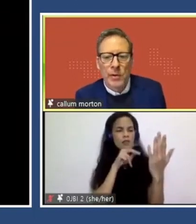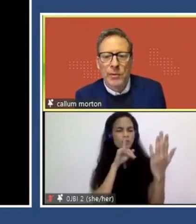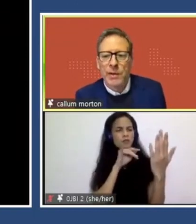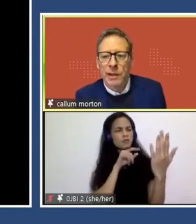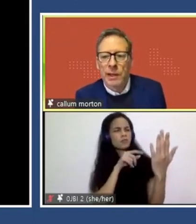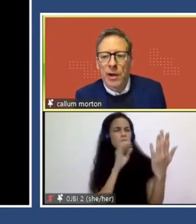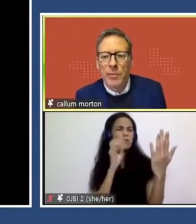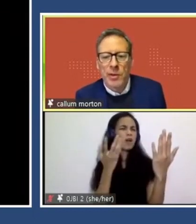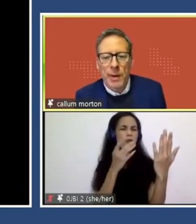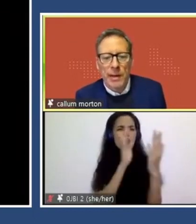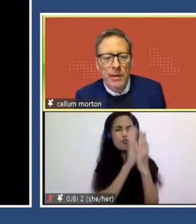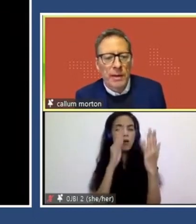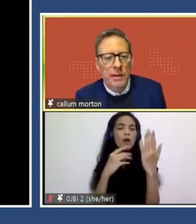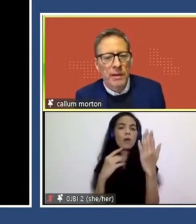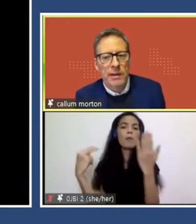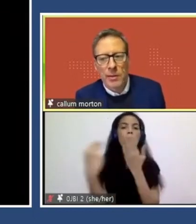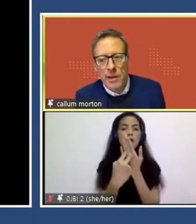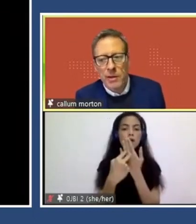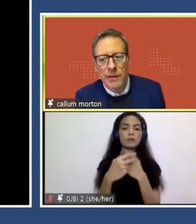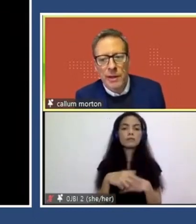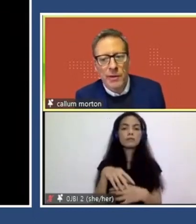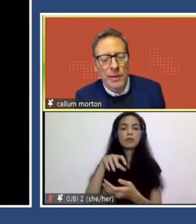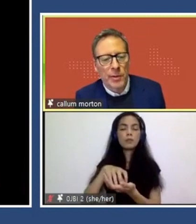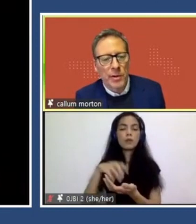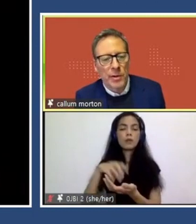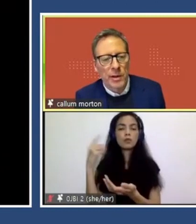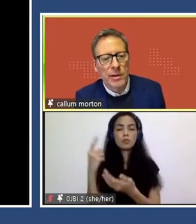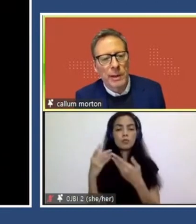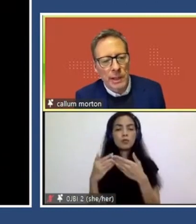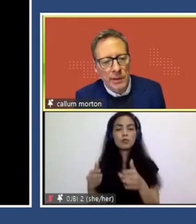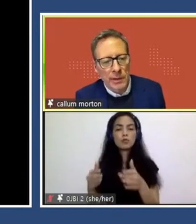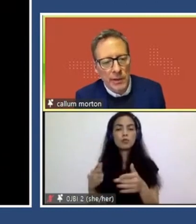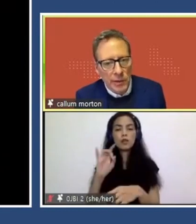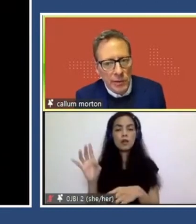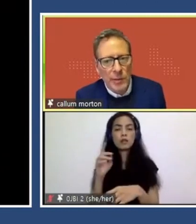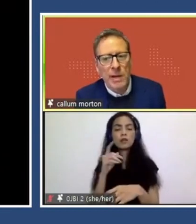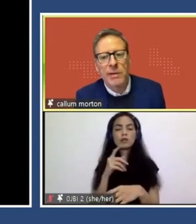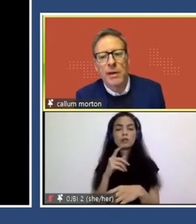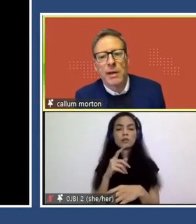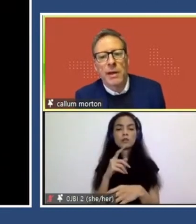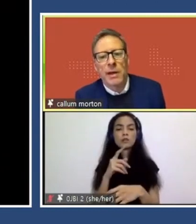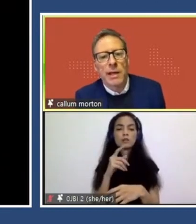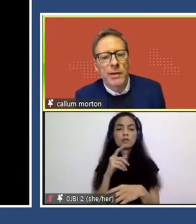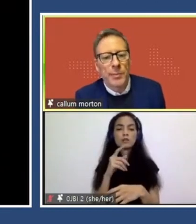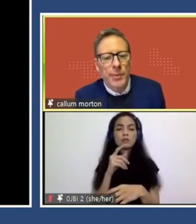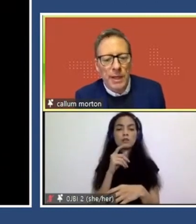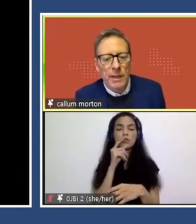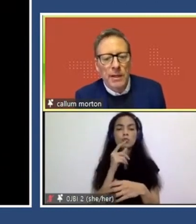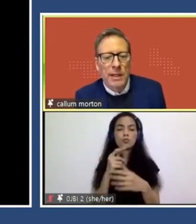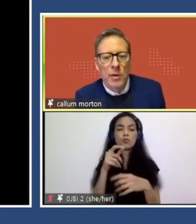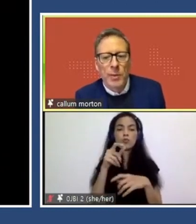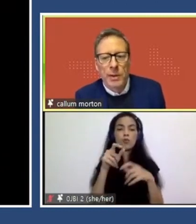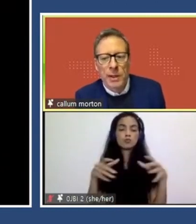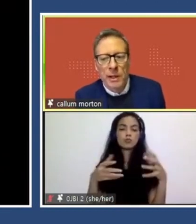so the work we did with her recently, open space is a continuation of these earlier projects. Similarly, it's a social space. Here, the